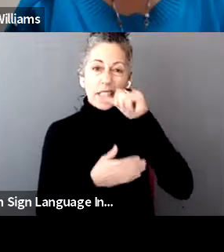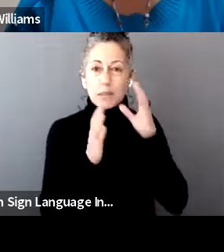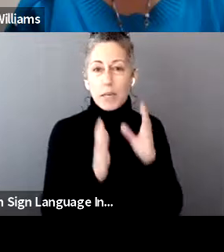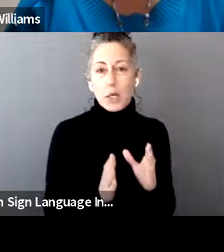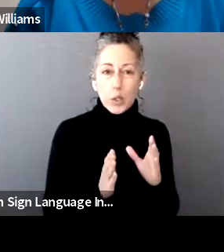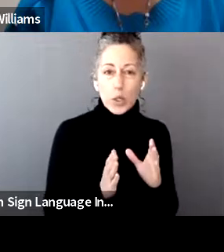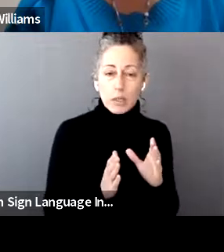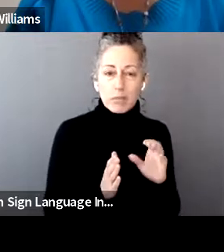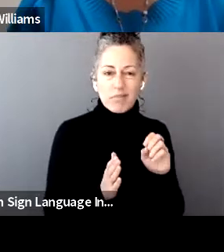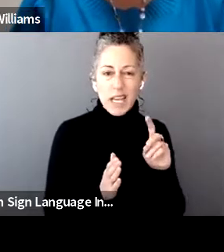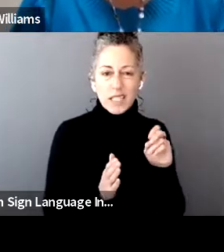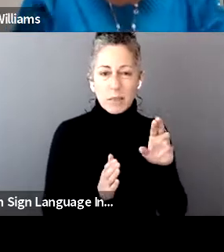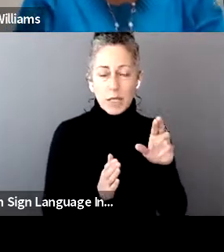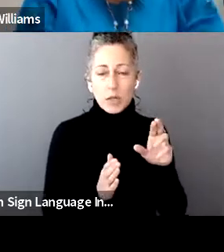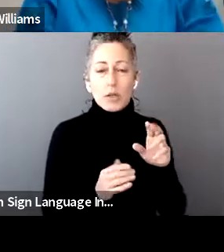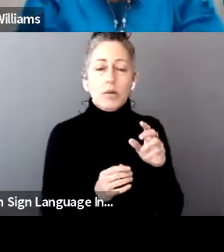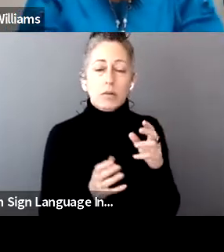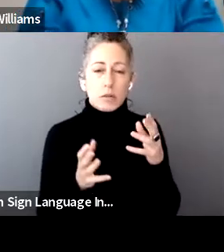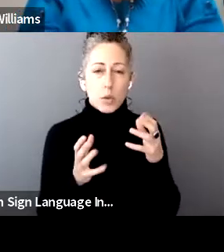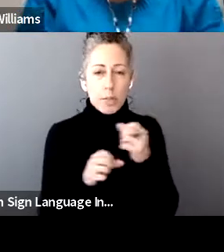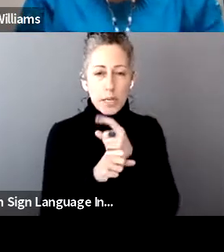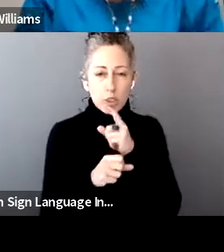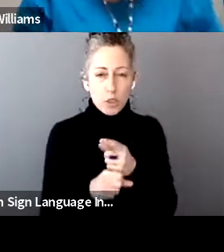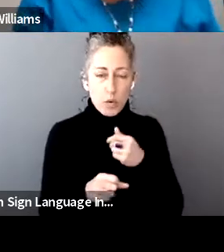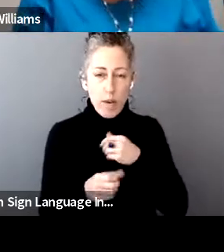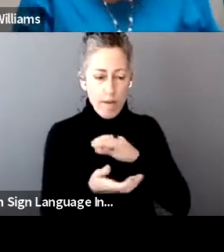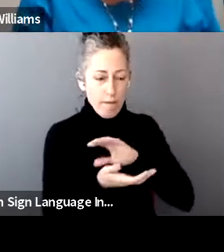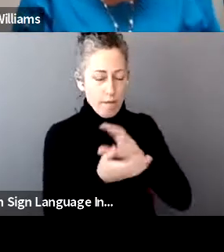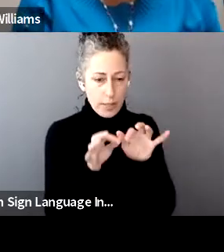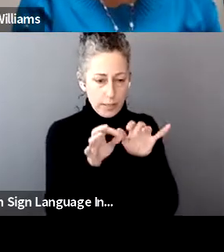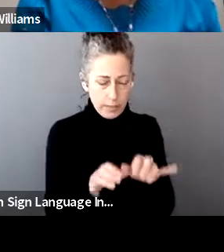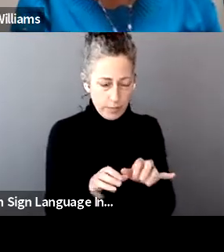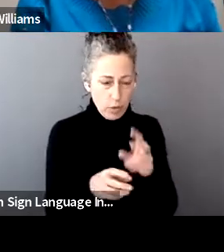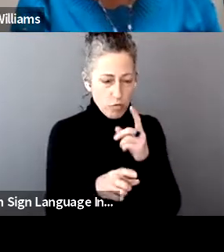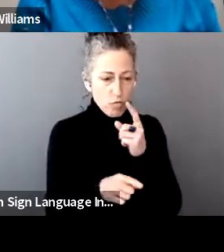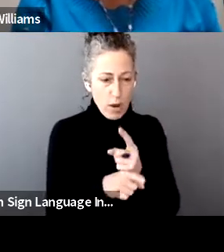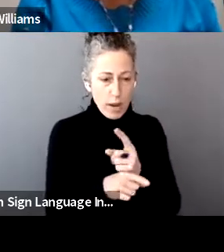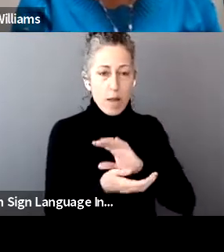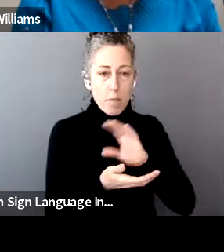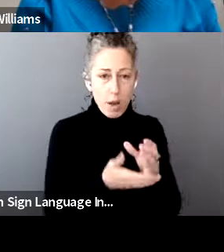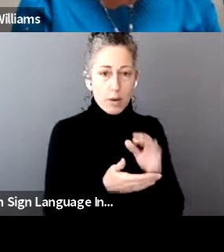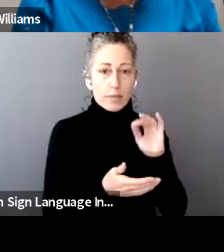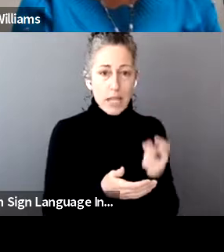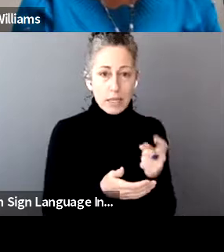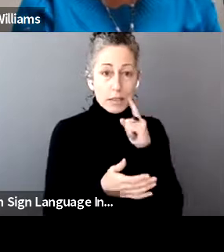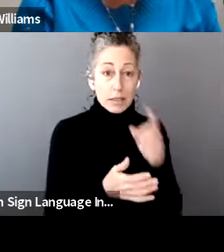you can use this to make sure that you have the right amount of tax withheld from your paycheck or